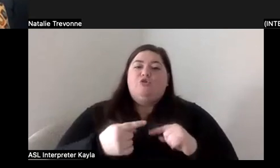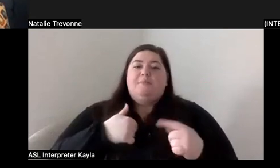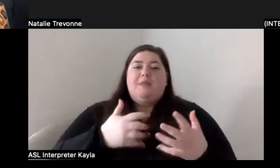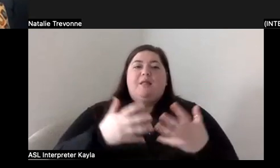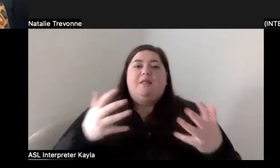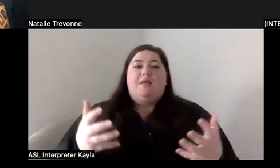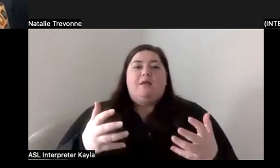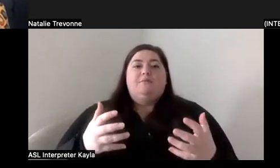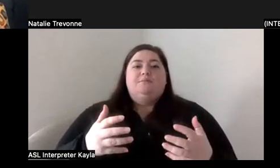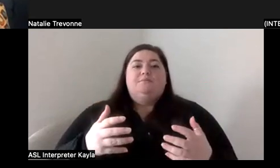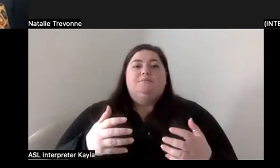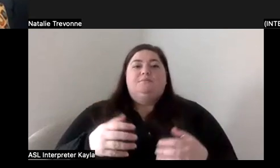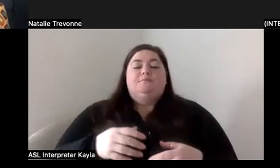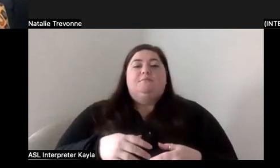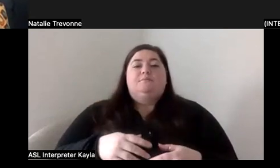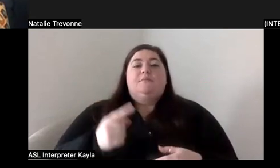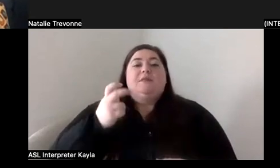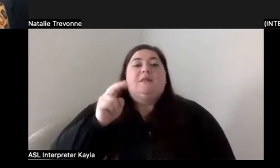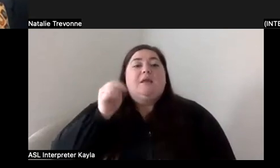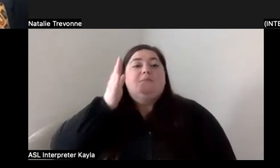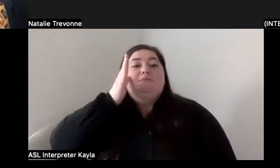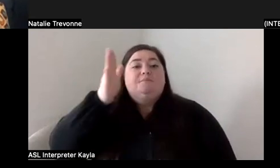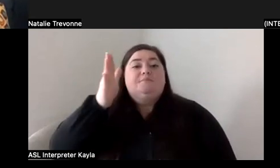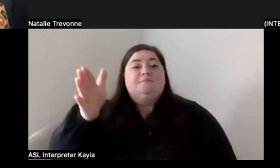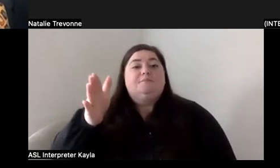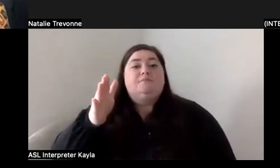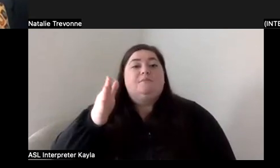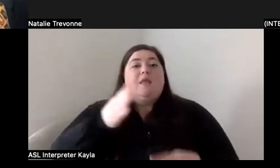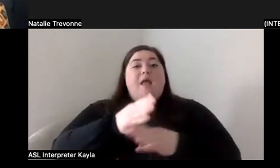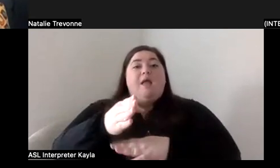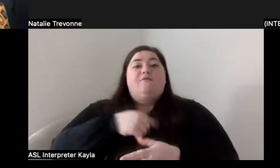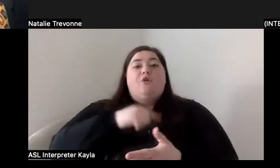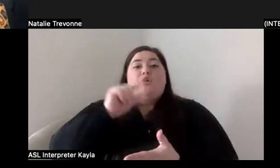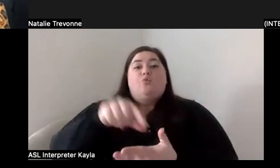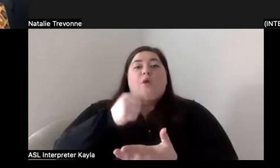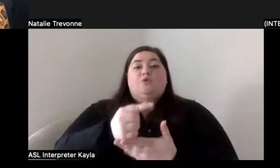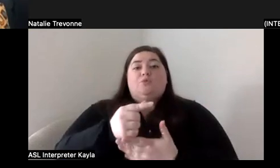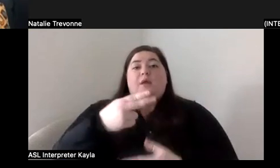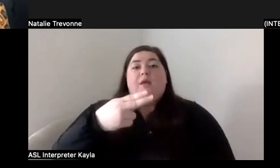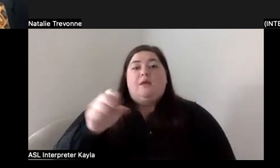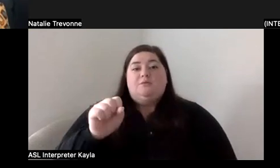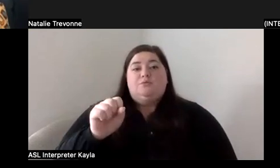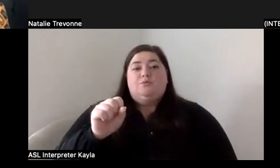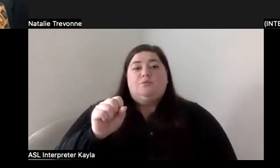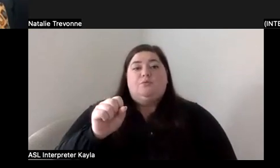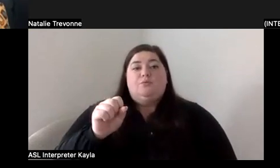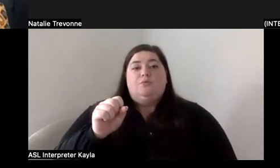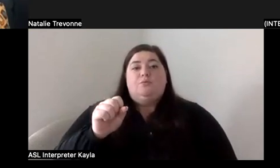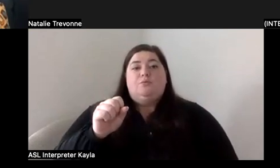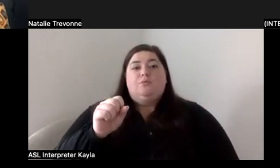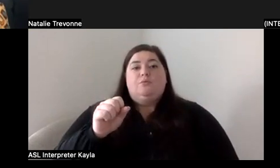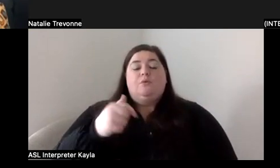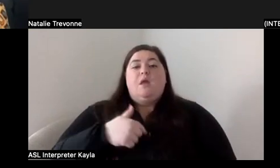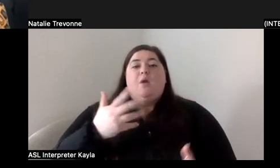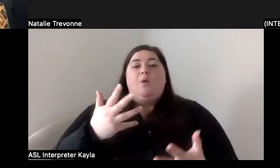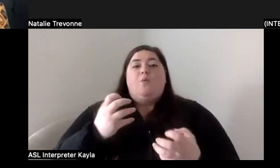And so, and then fast forward, when I, after I graduated from high school, I wanted to go